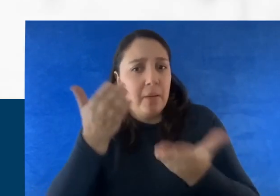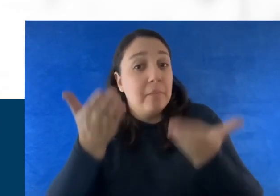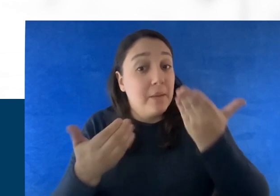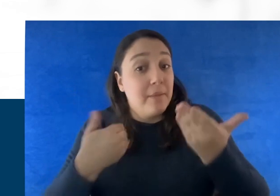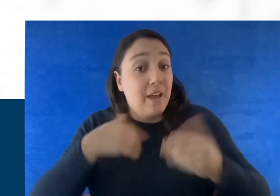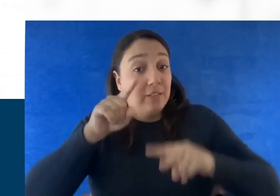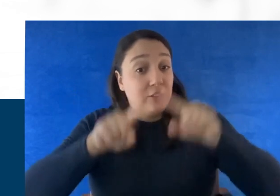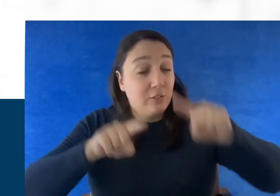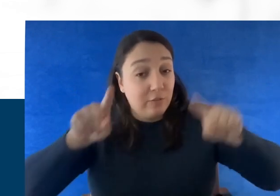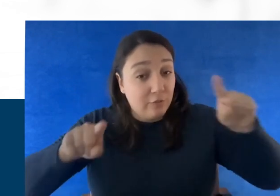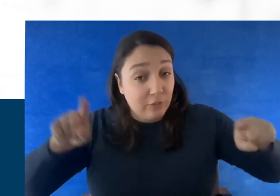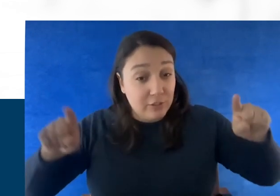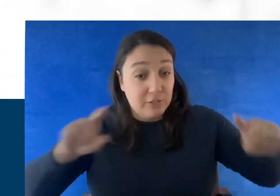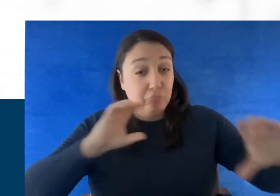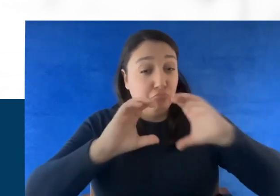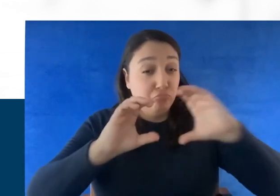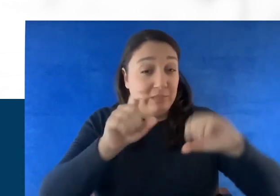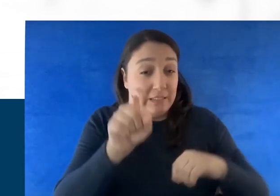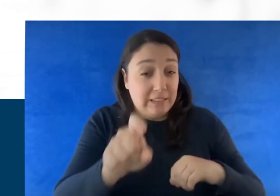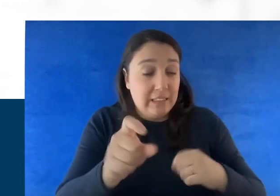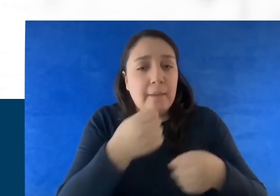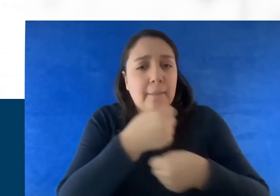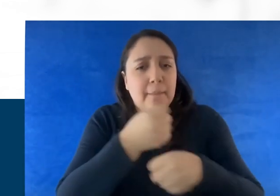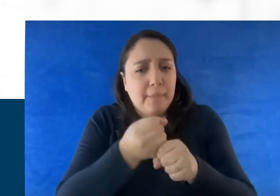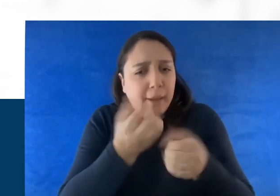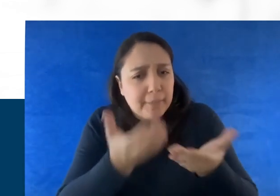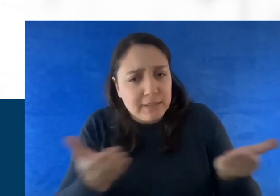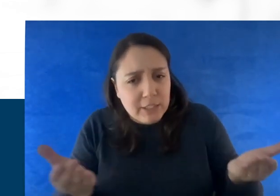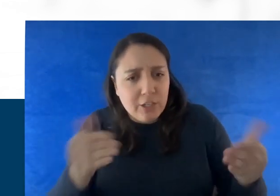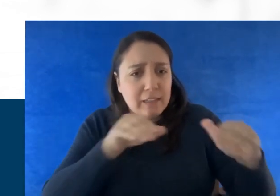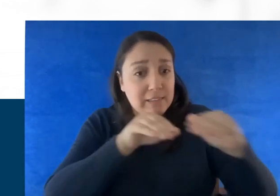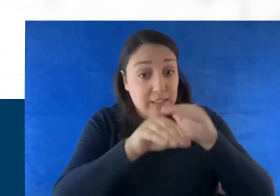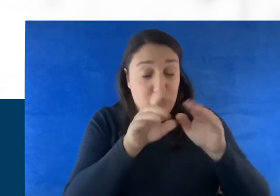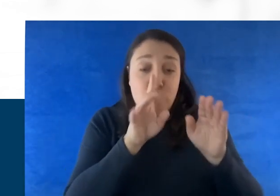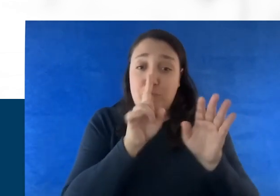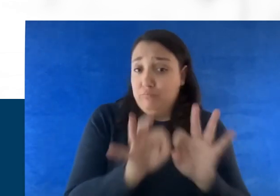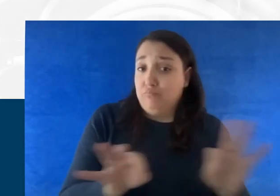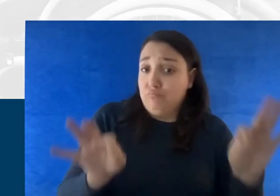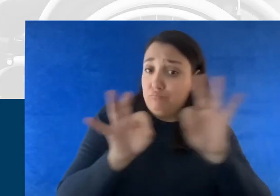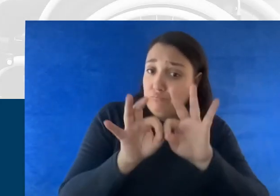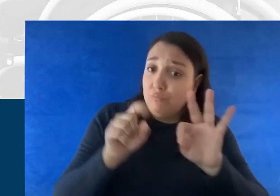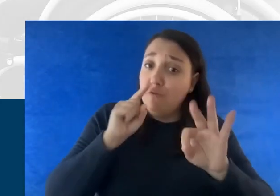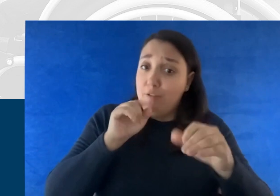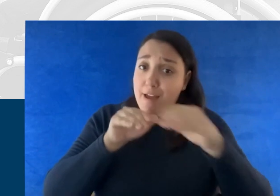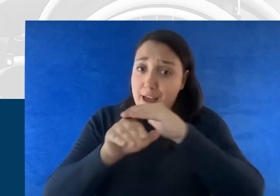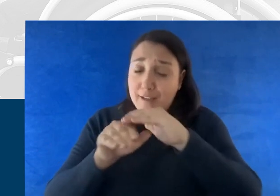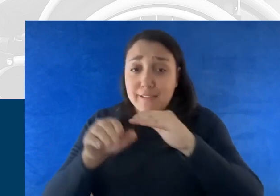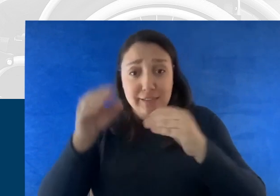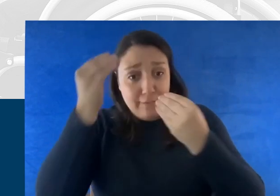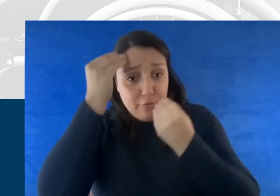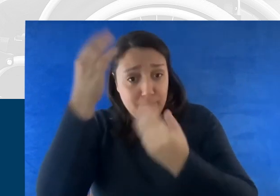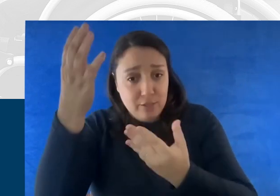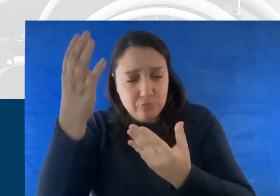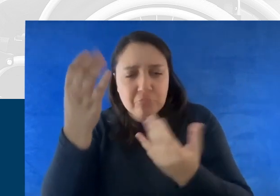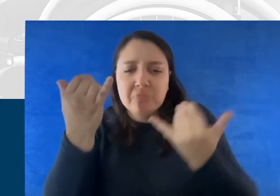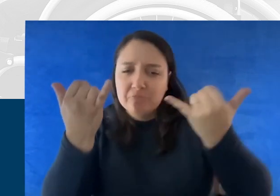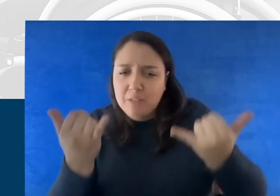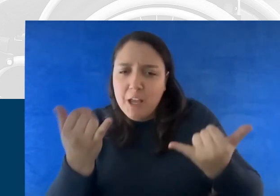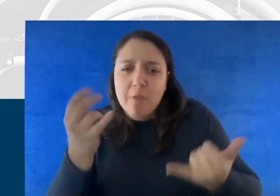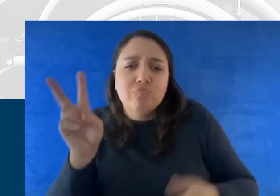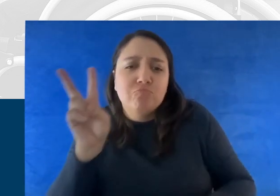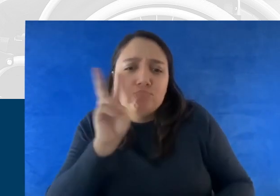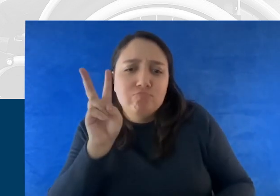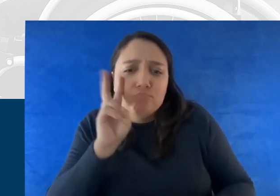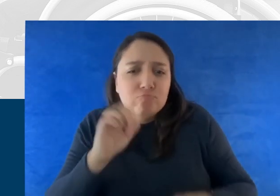needs. Creating materials that are accessible is important for access to information. Let's look at how to make